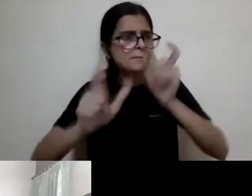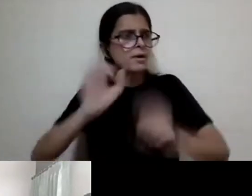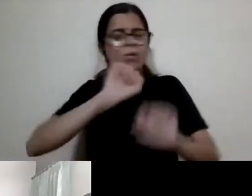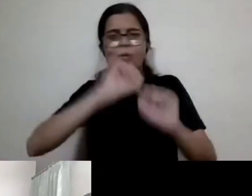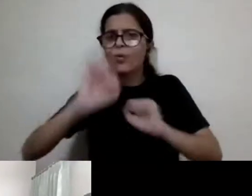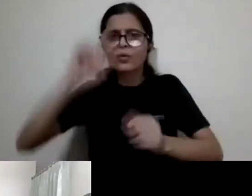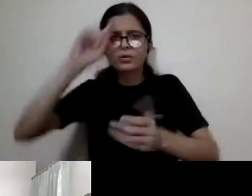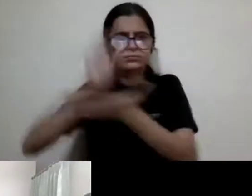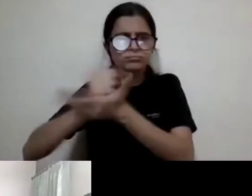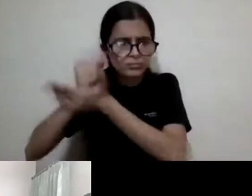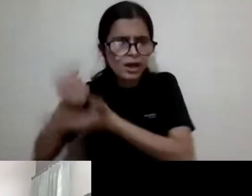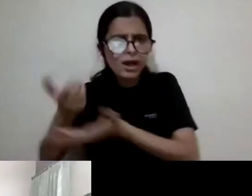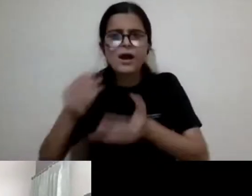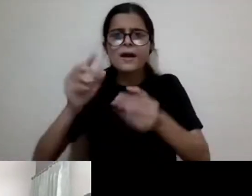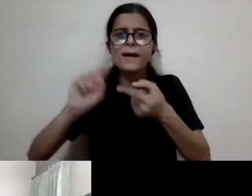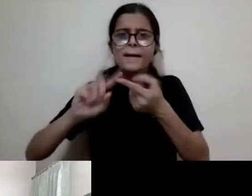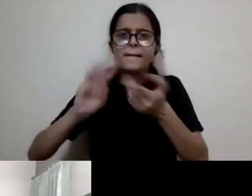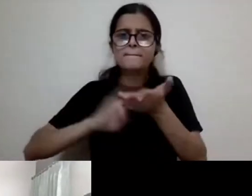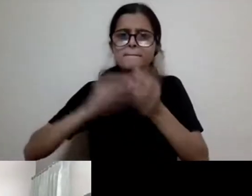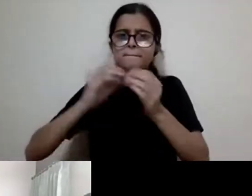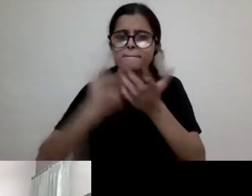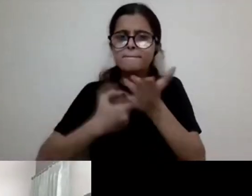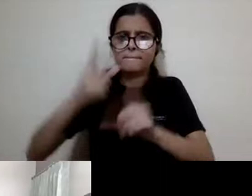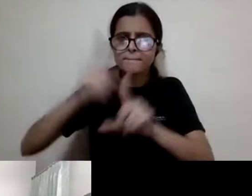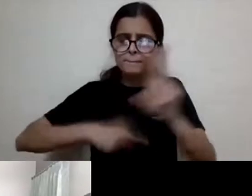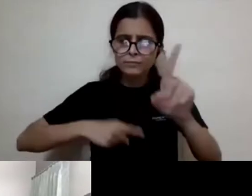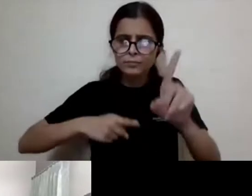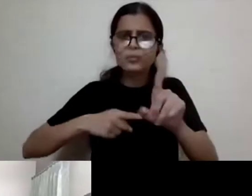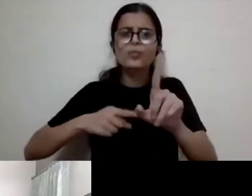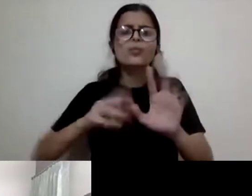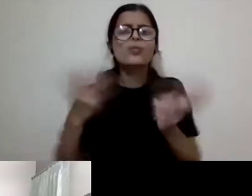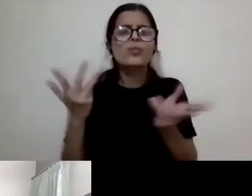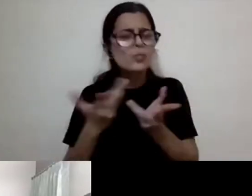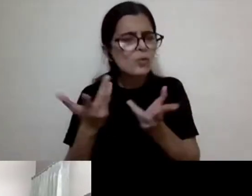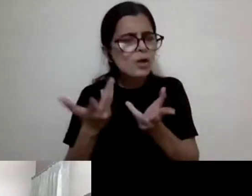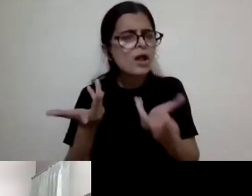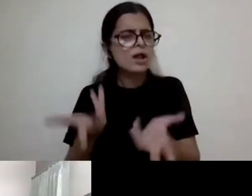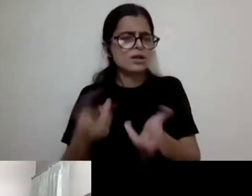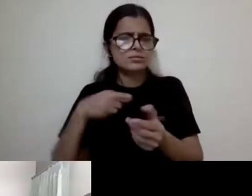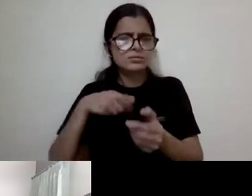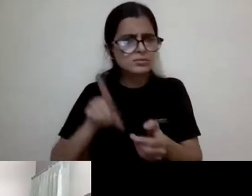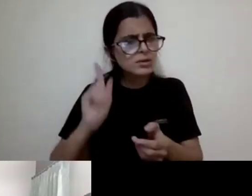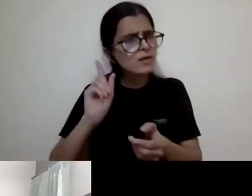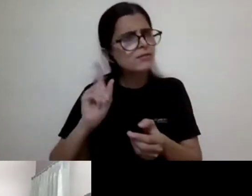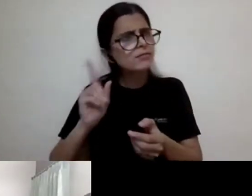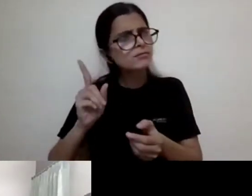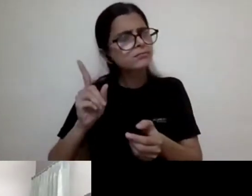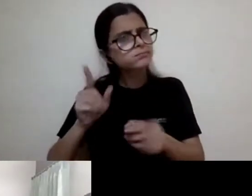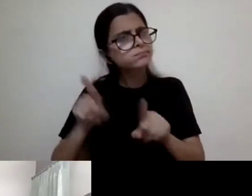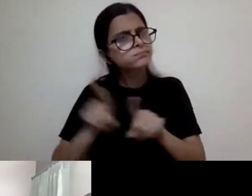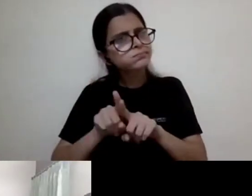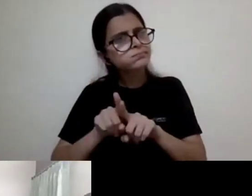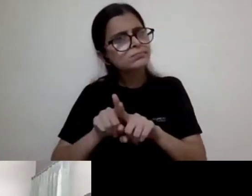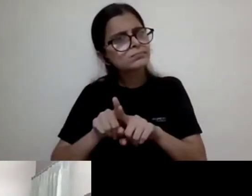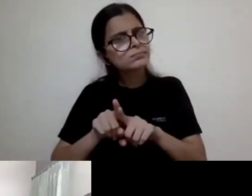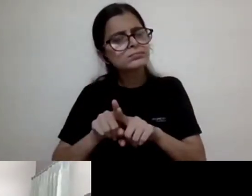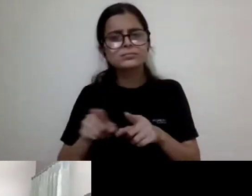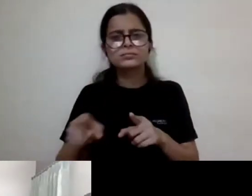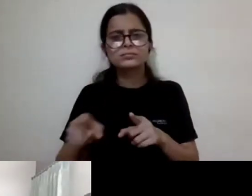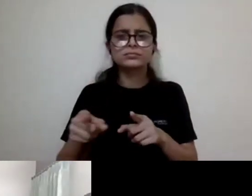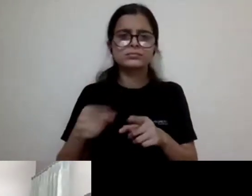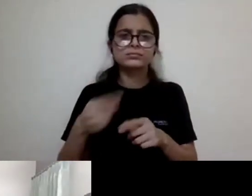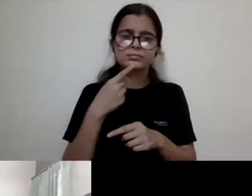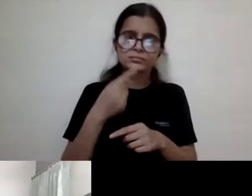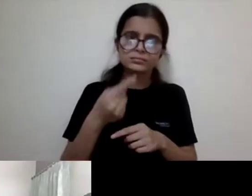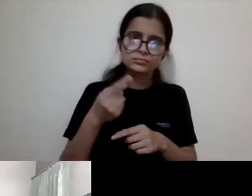embryo they want to have implanted, uh, which itself is a kind of, and so what, what you're saying is like, is eugenics